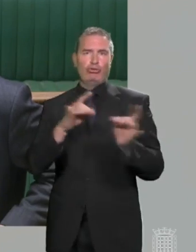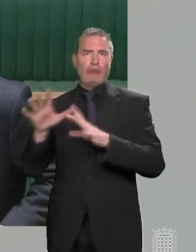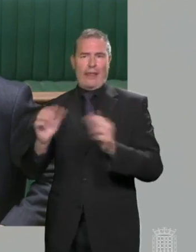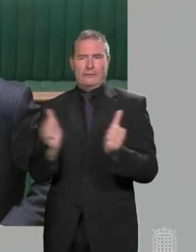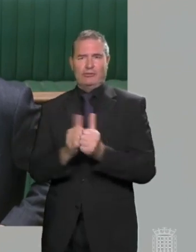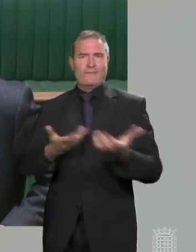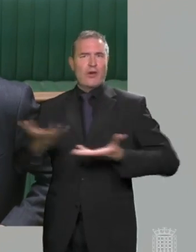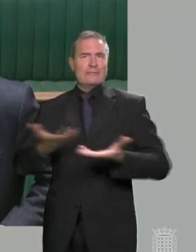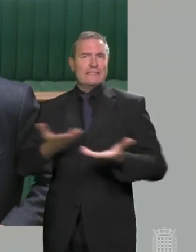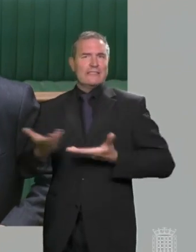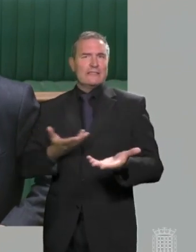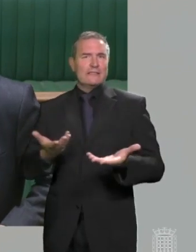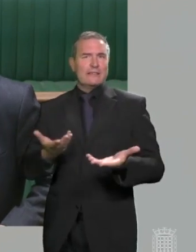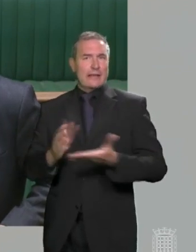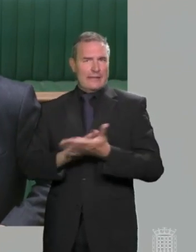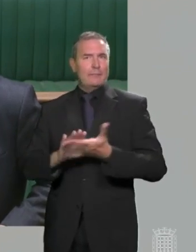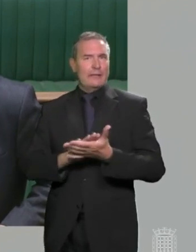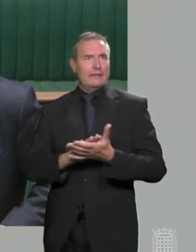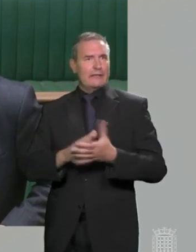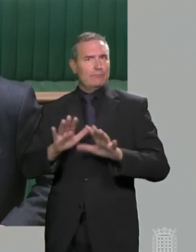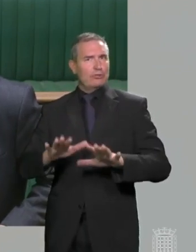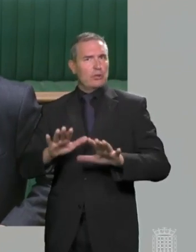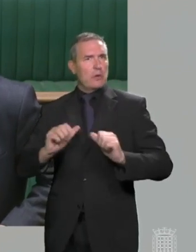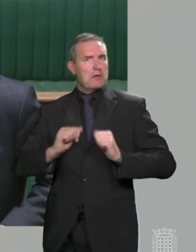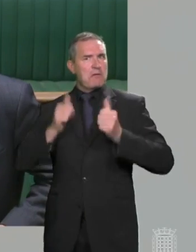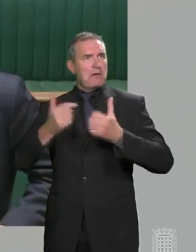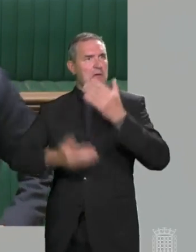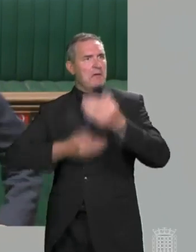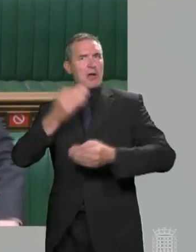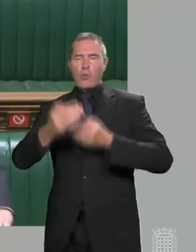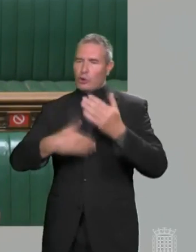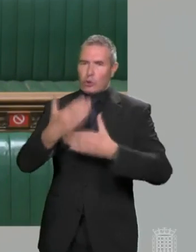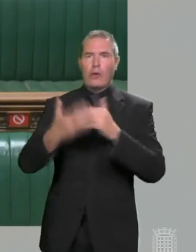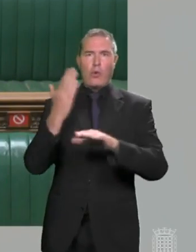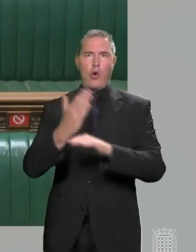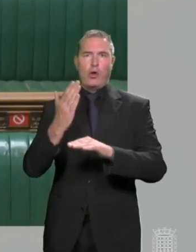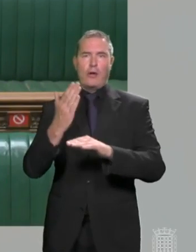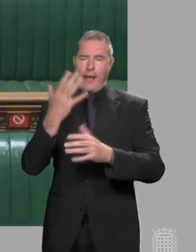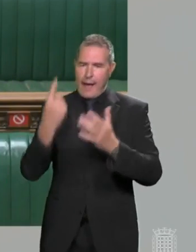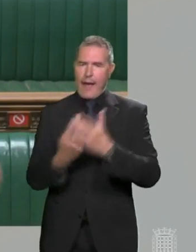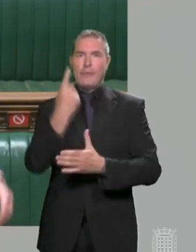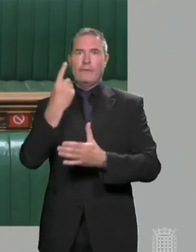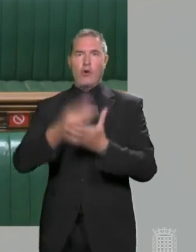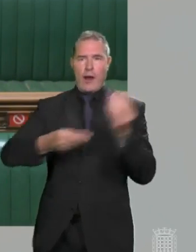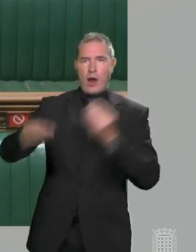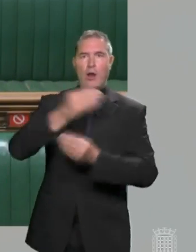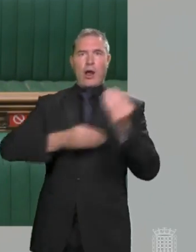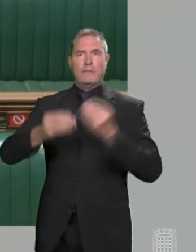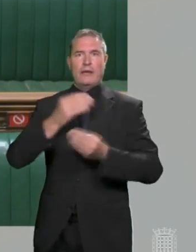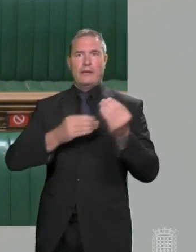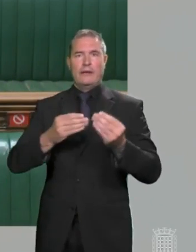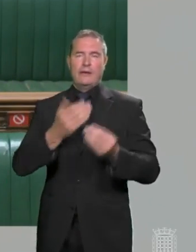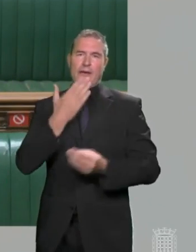and building back better across our country. We're getting on with the job, Mr Speaker, and it would be a wonderful thing